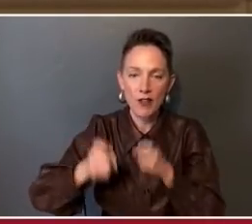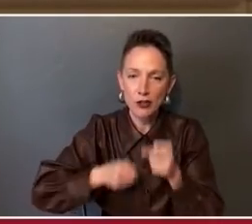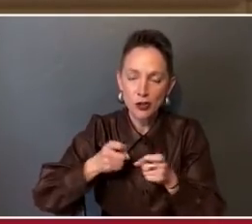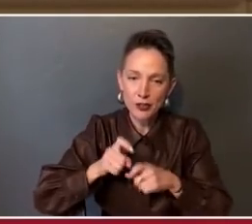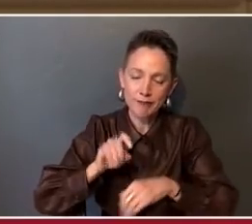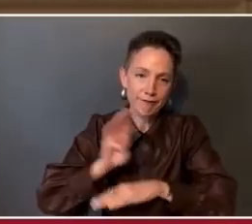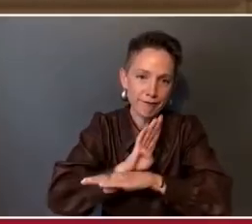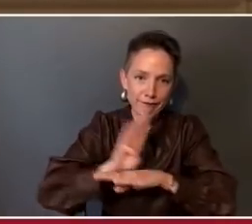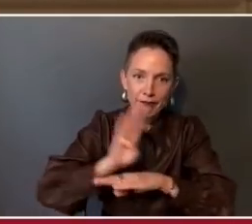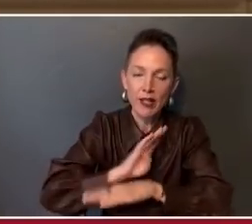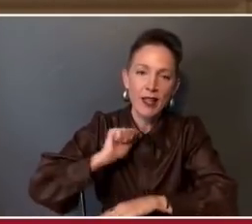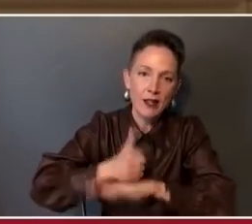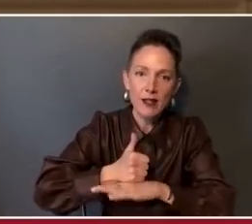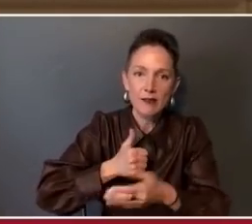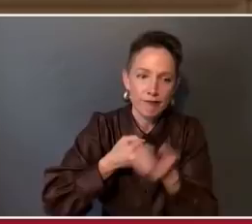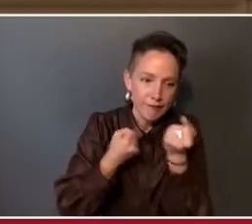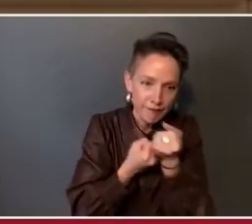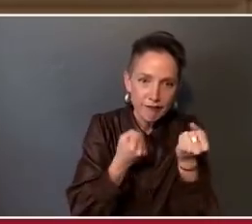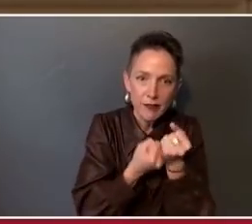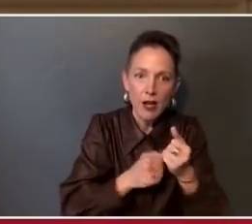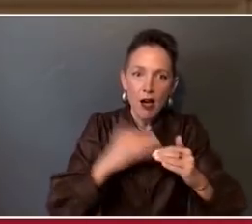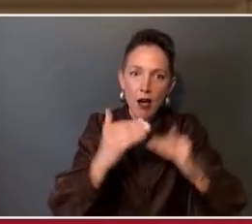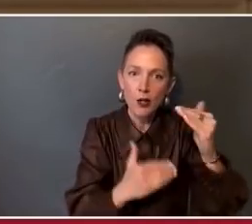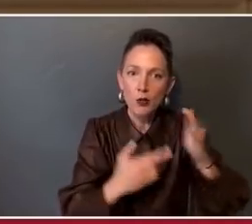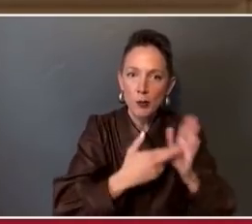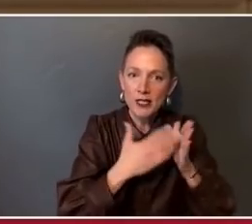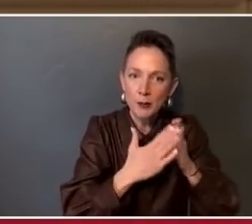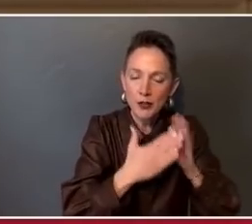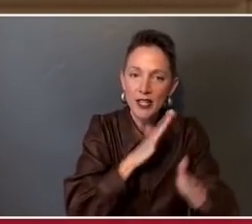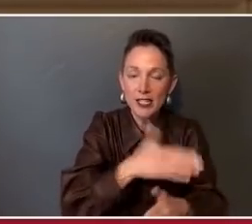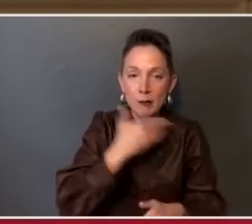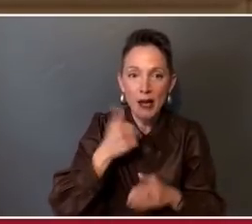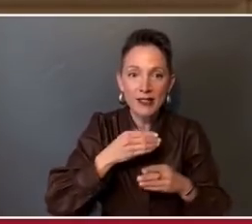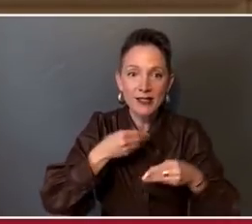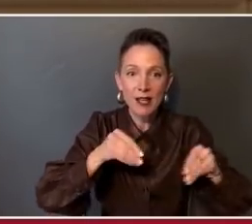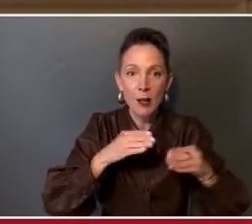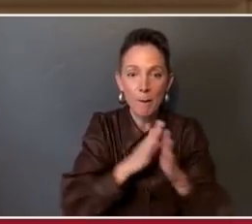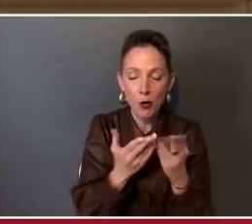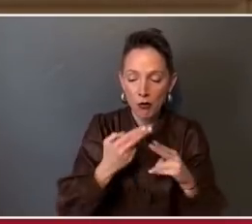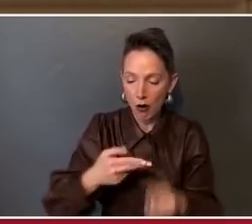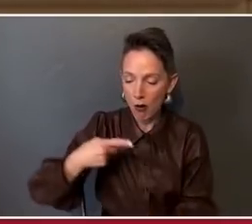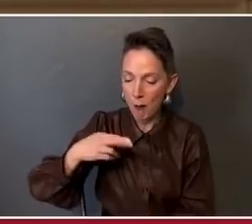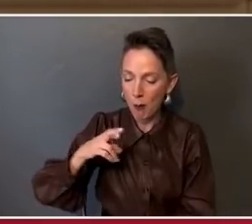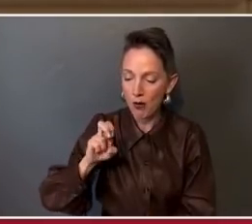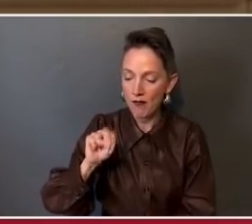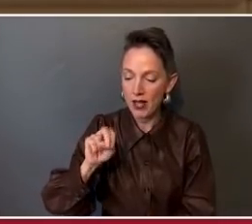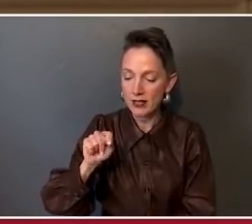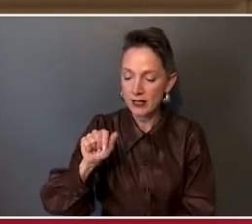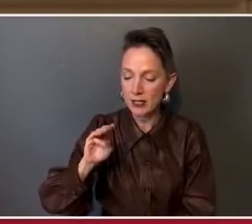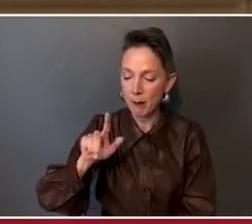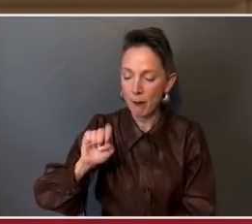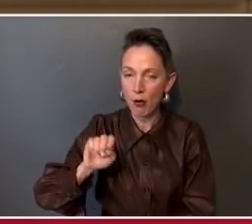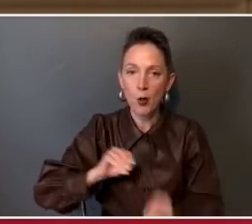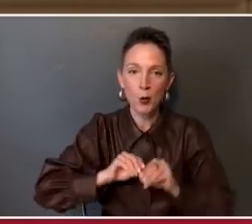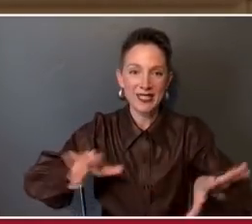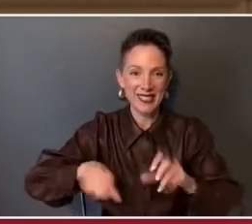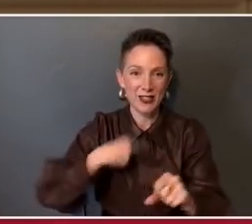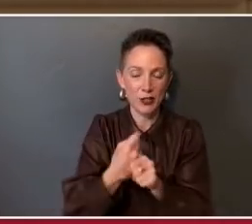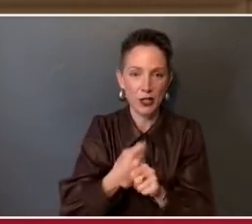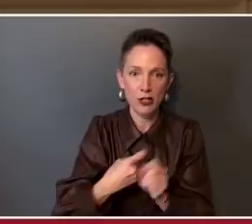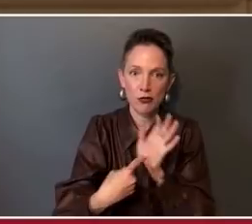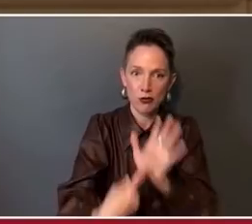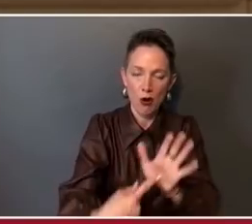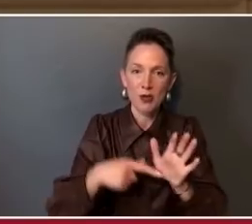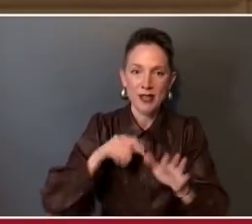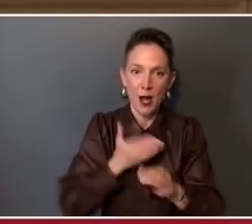invests in underrepresented communities. His bestselling book, Preventable, was released this year and provides an account of our nation's